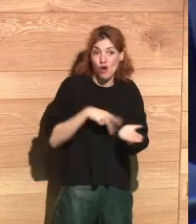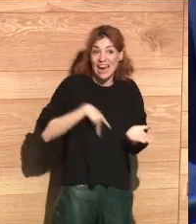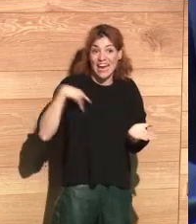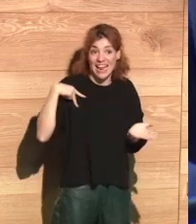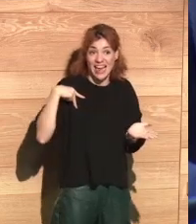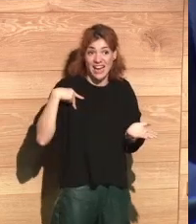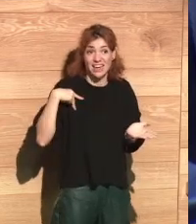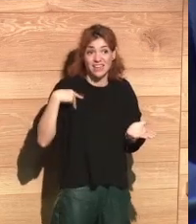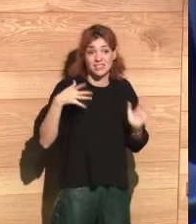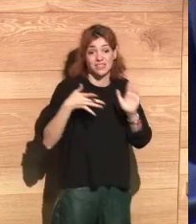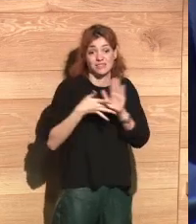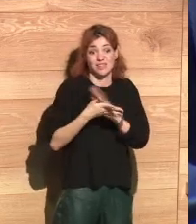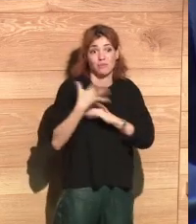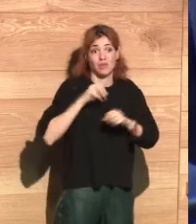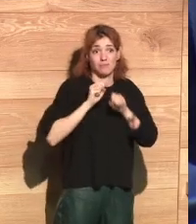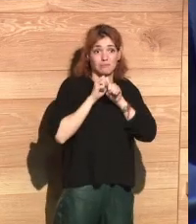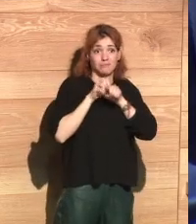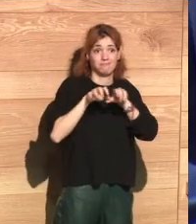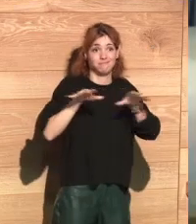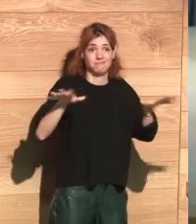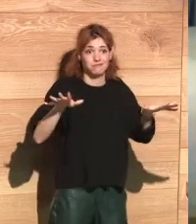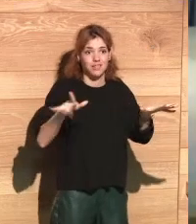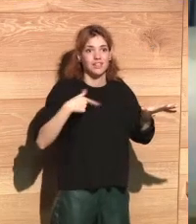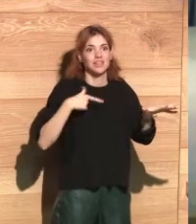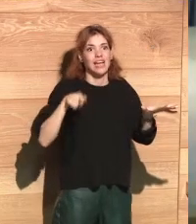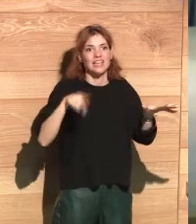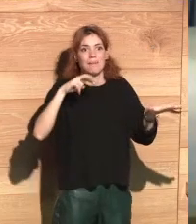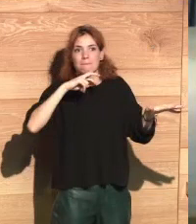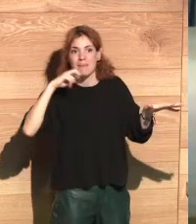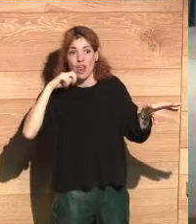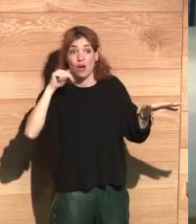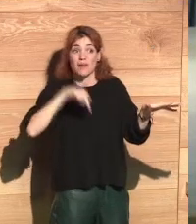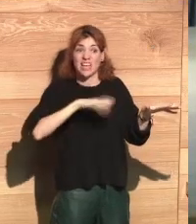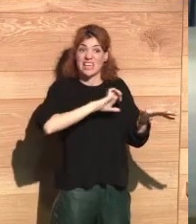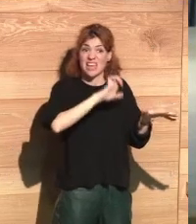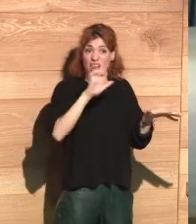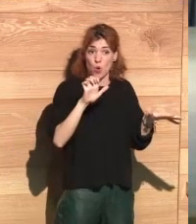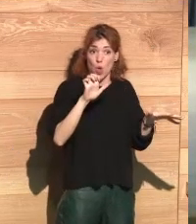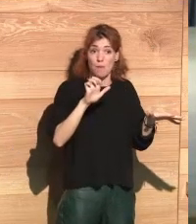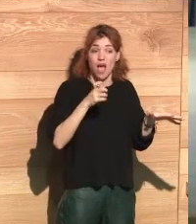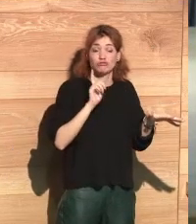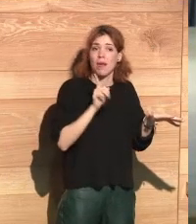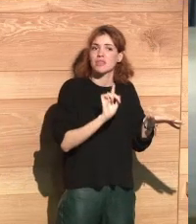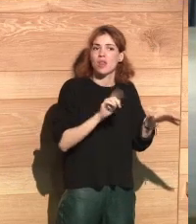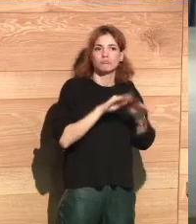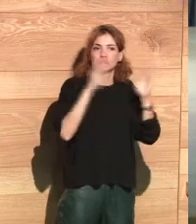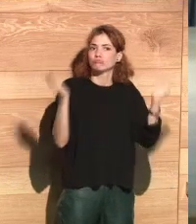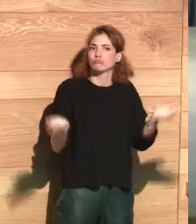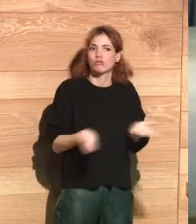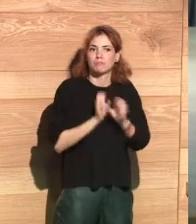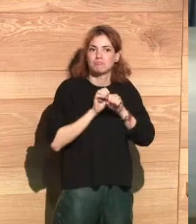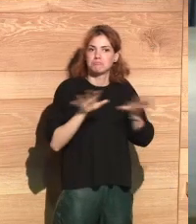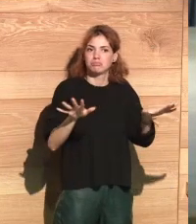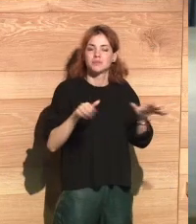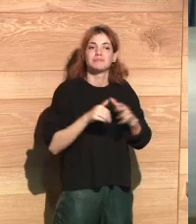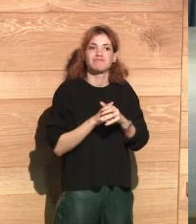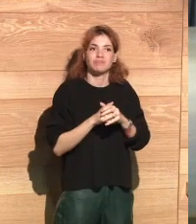also involve people from other parts of the world, and they can flow outwards. And